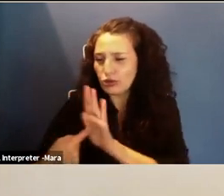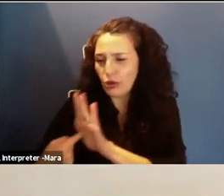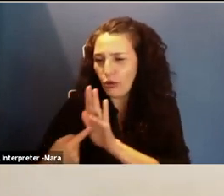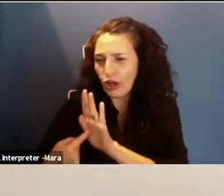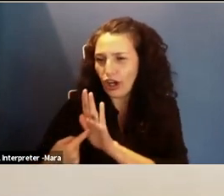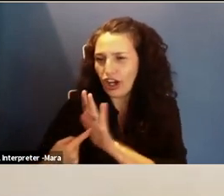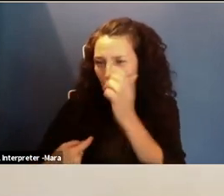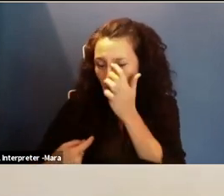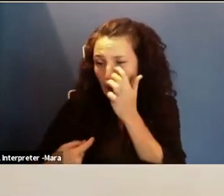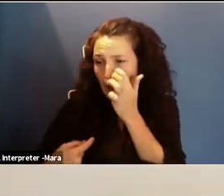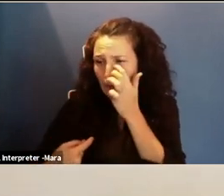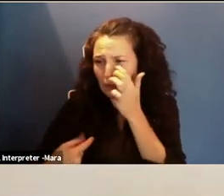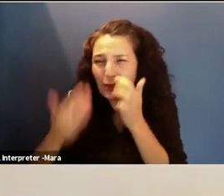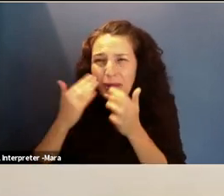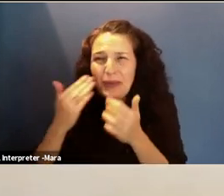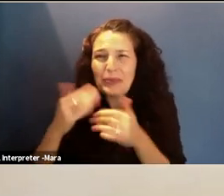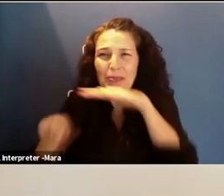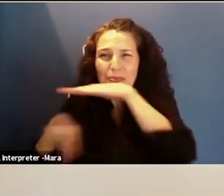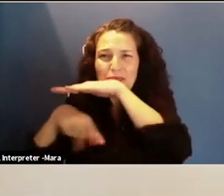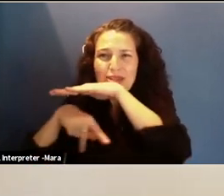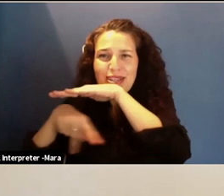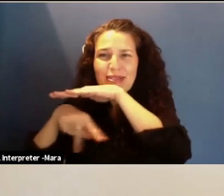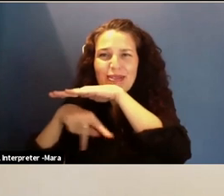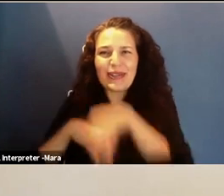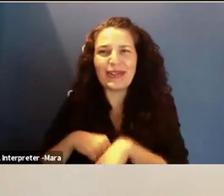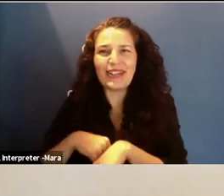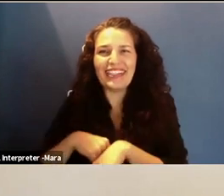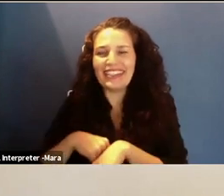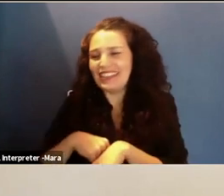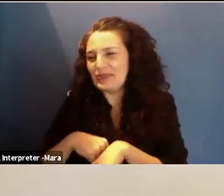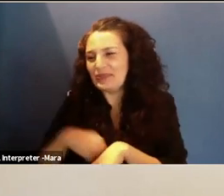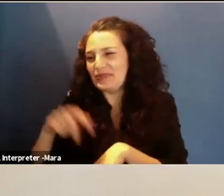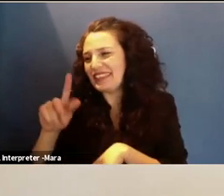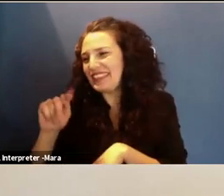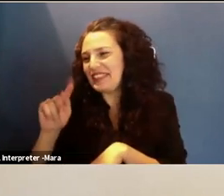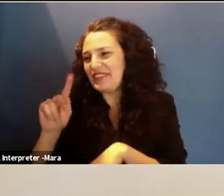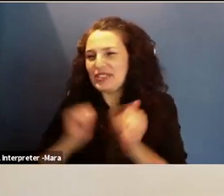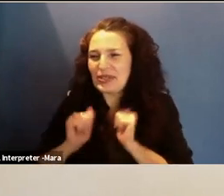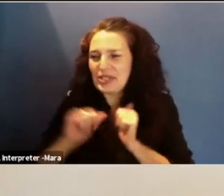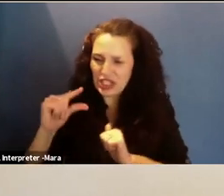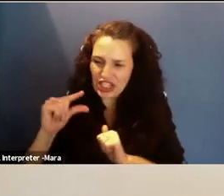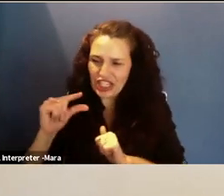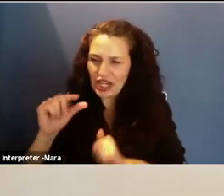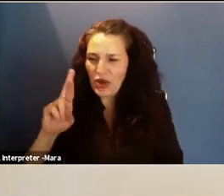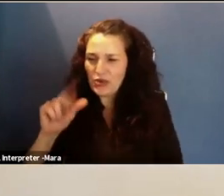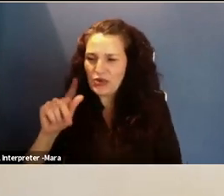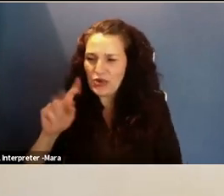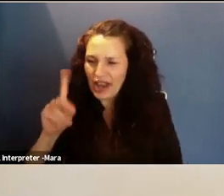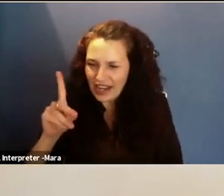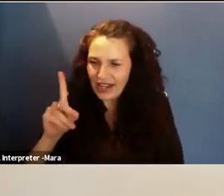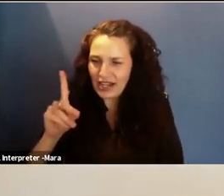kids programs, you know, preschool shows and G rated videos and things like that. It was the first time that I